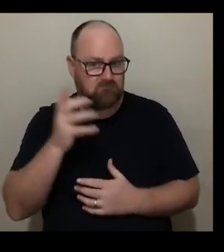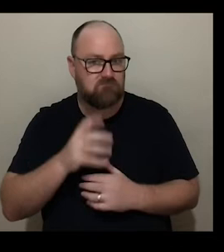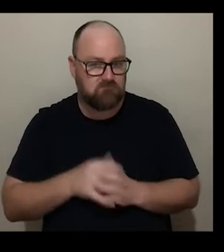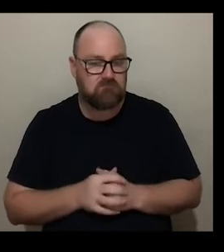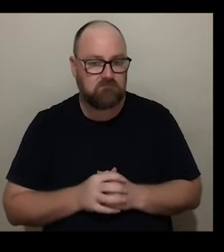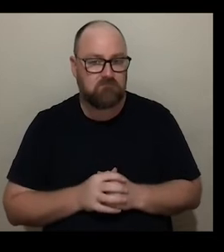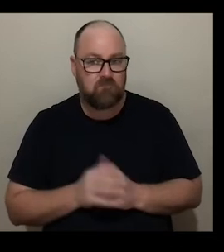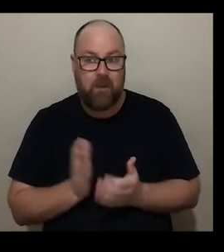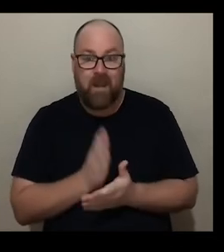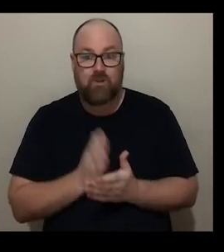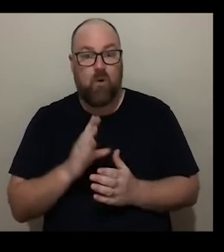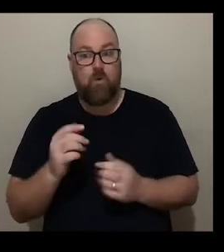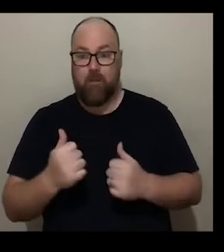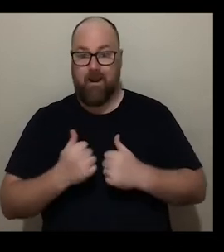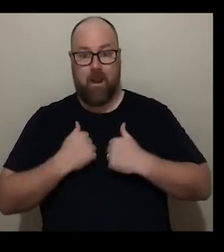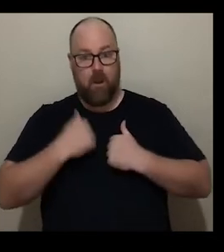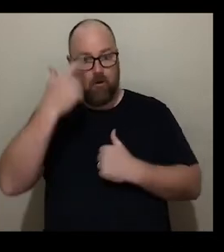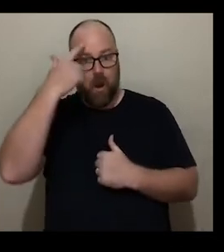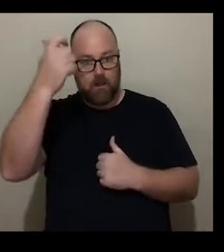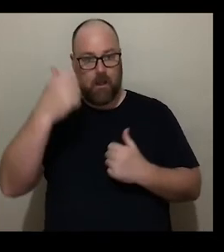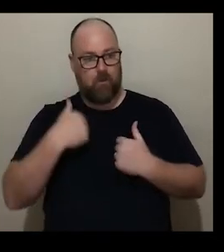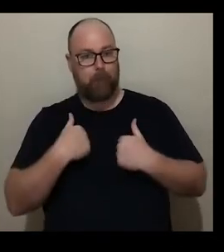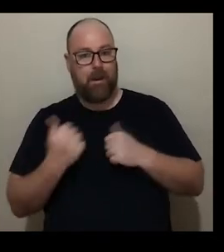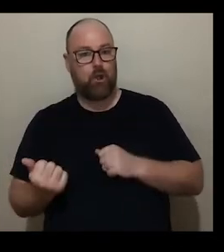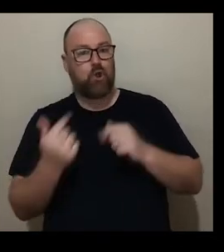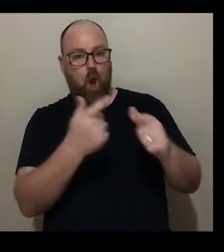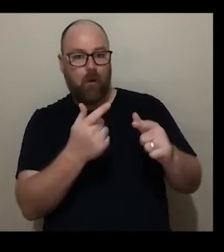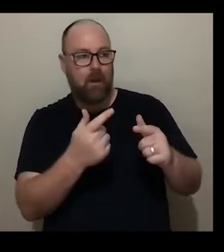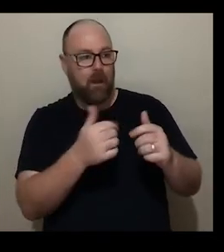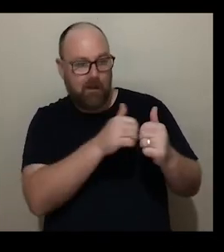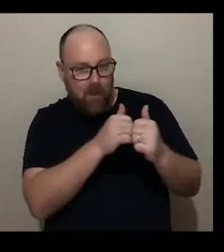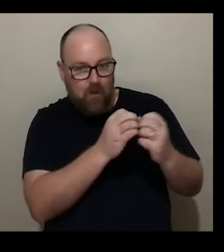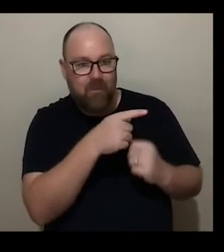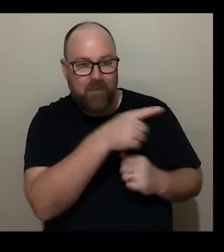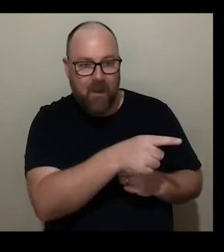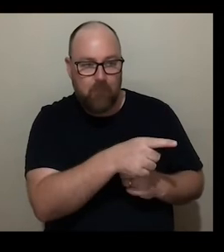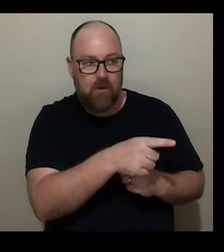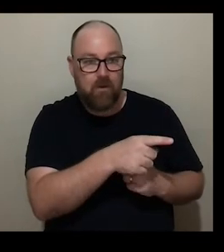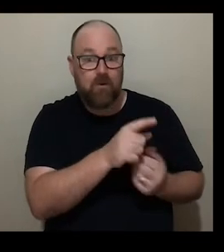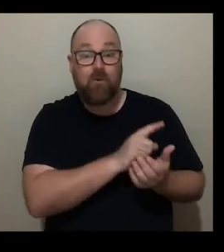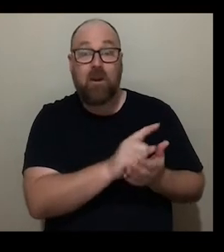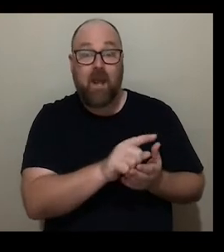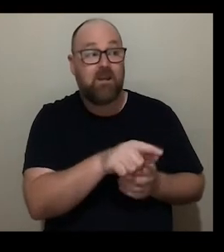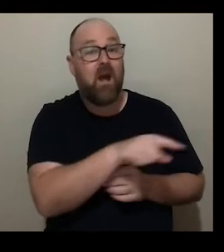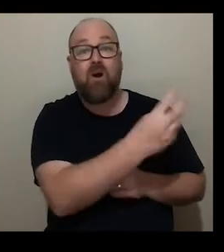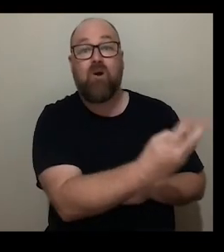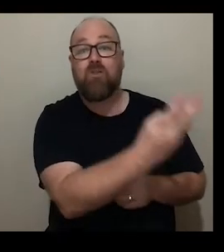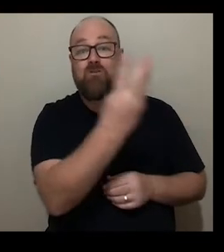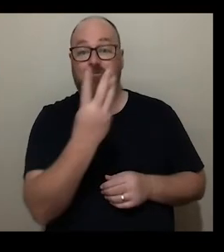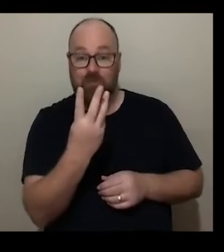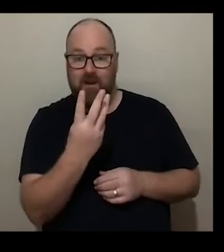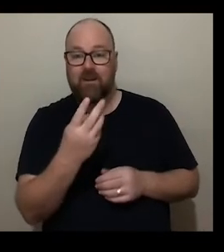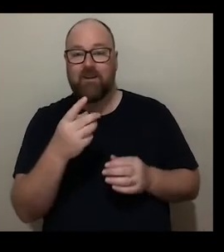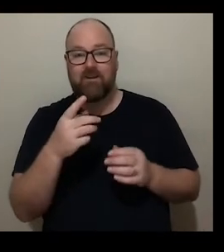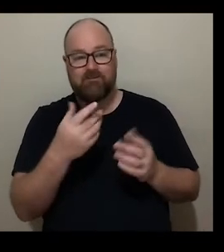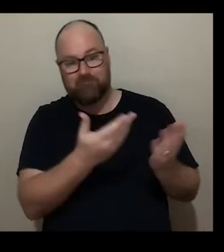that from our initial ideas of maybe me going there doing this collaboration to eventually bringing three of the artists to UK and